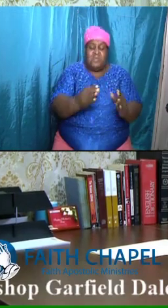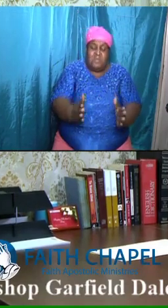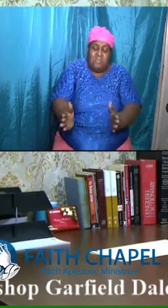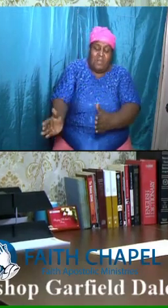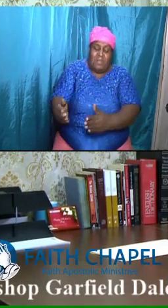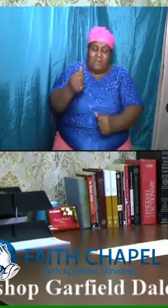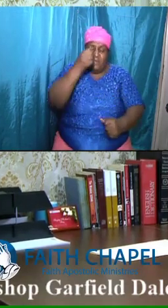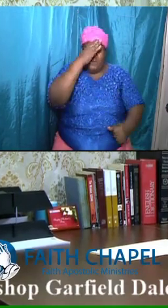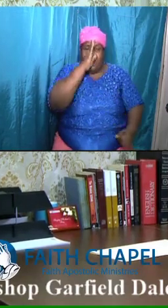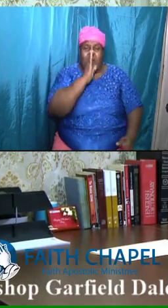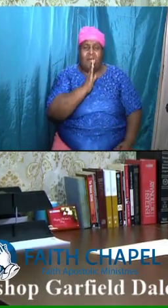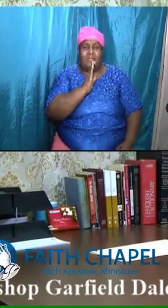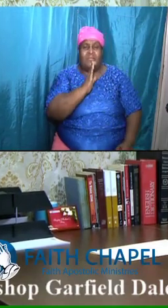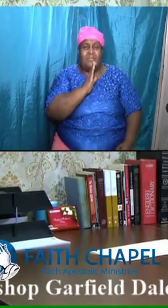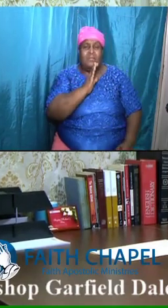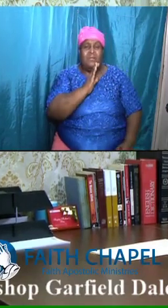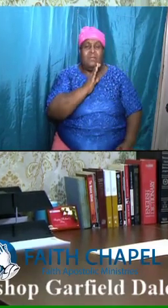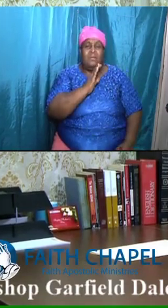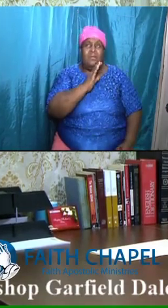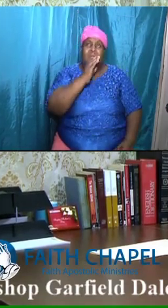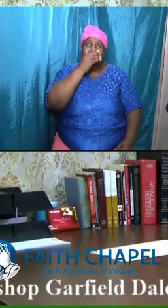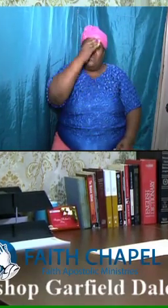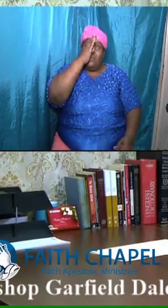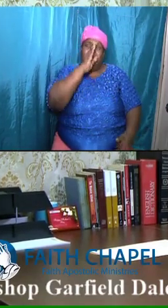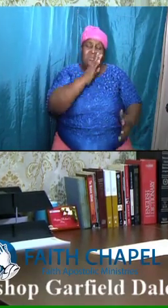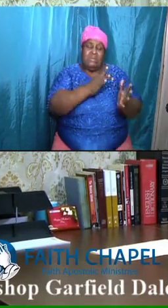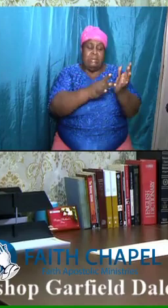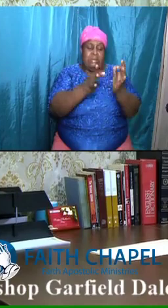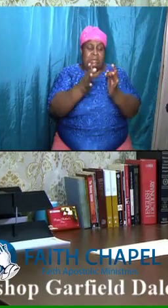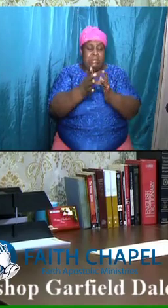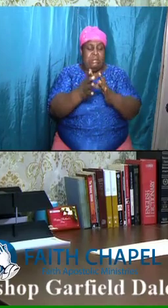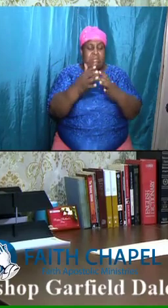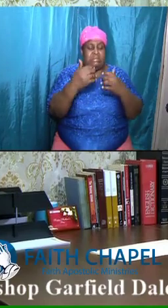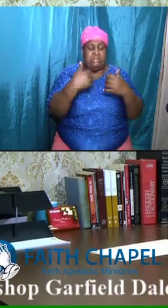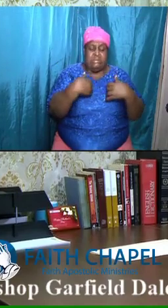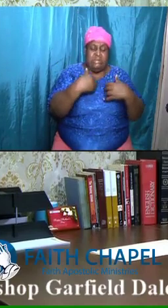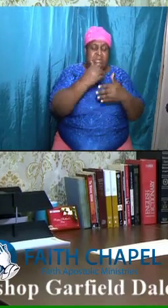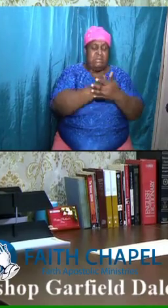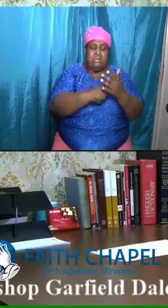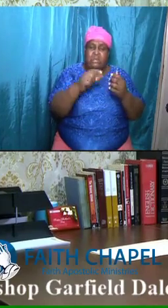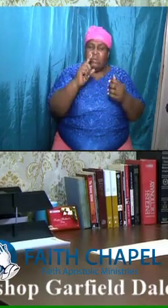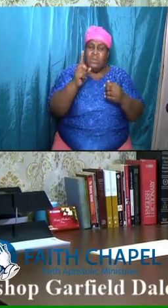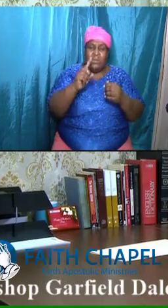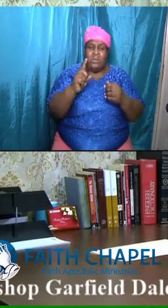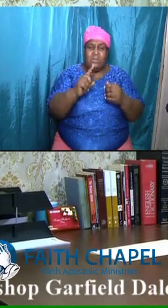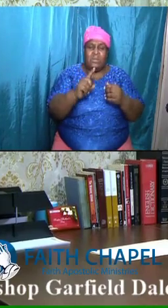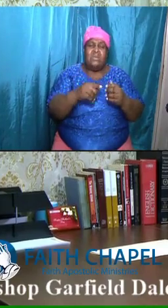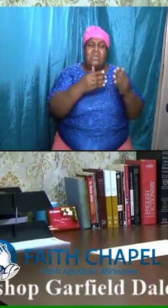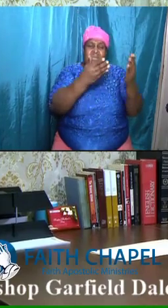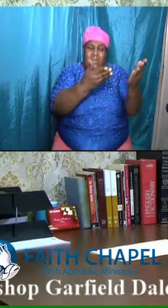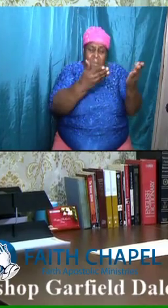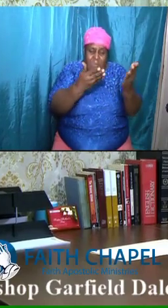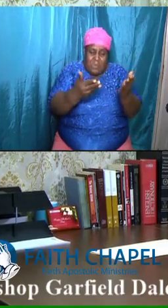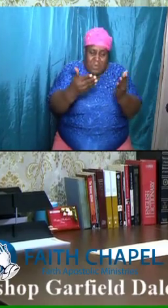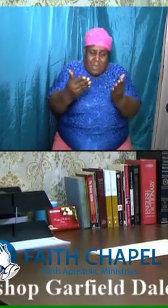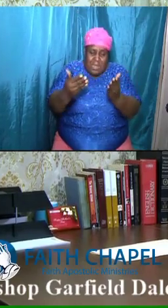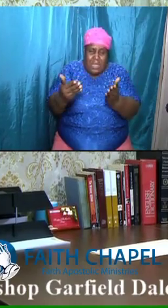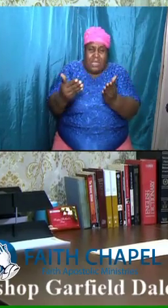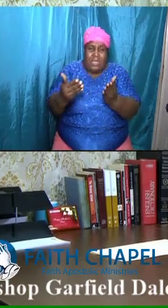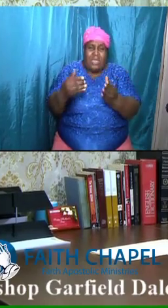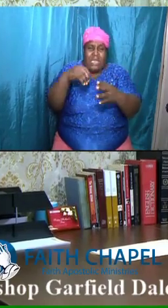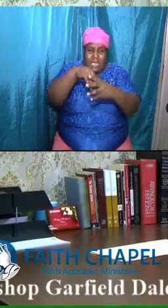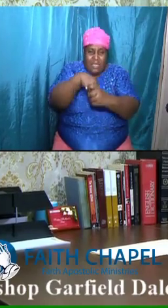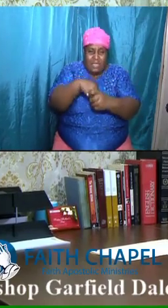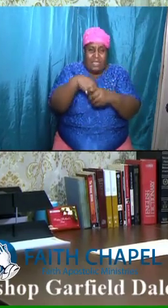somewhere where he was going to bring in the Gentile nation,